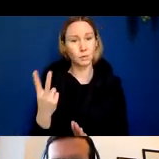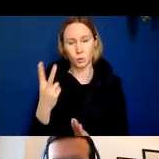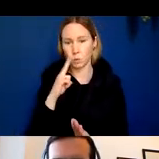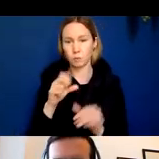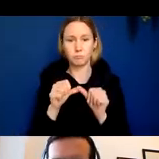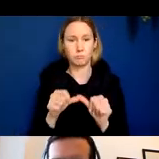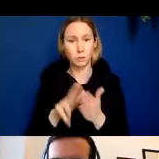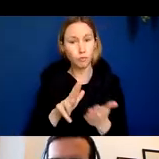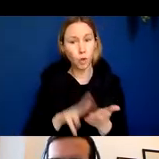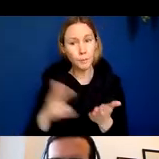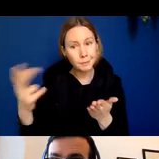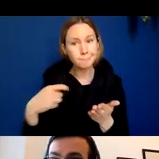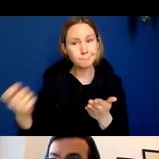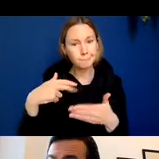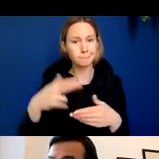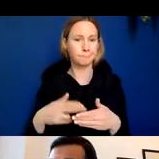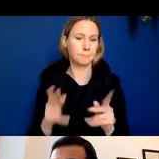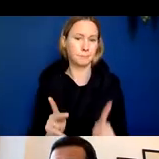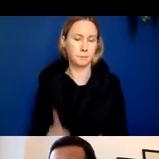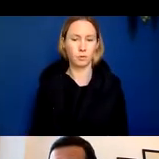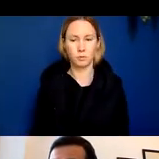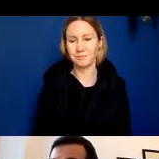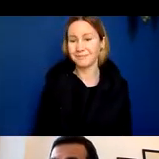it used really novel inclusion exclusion criteria just like